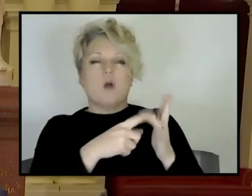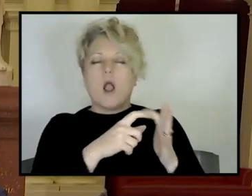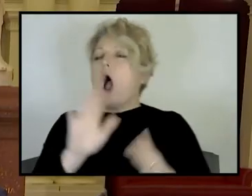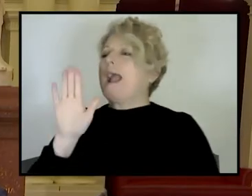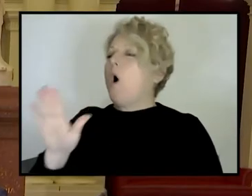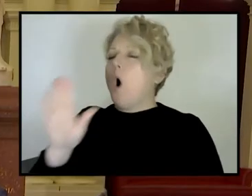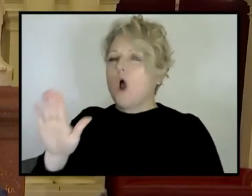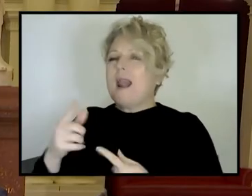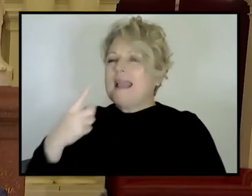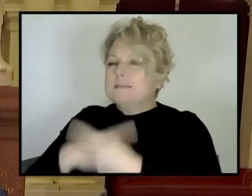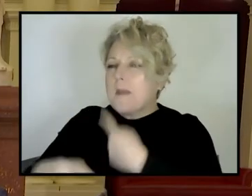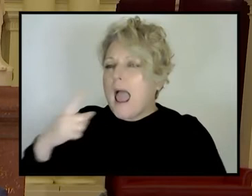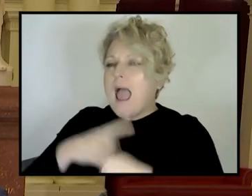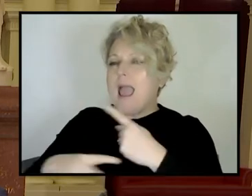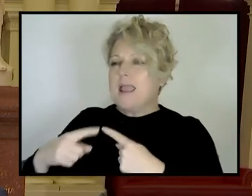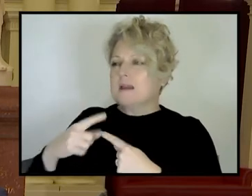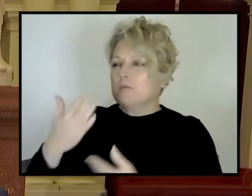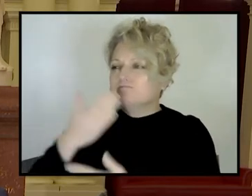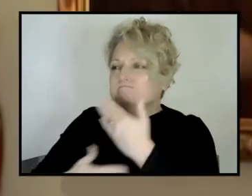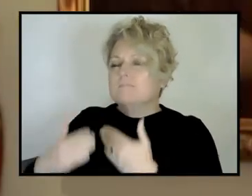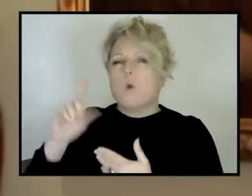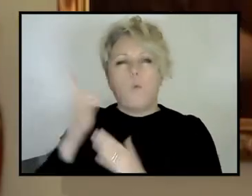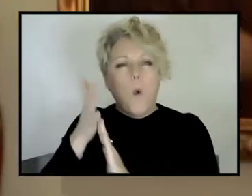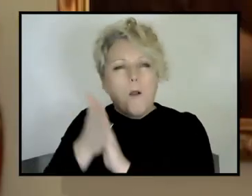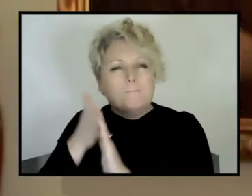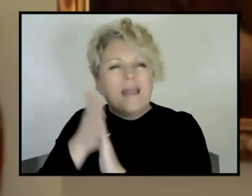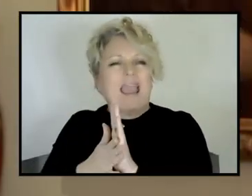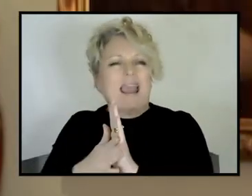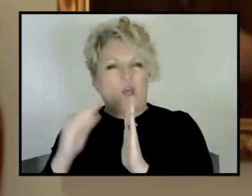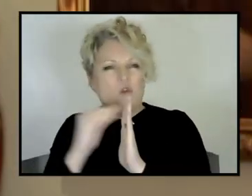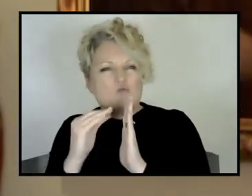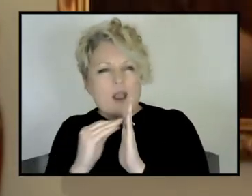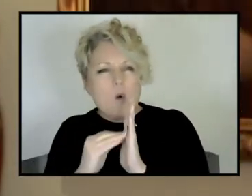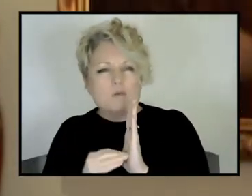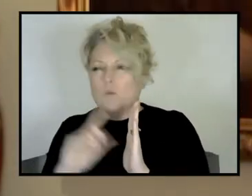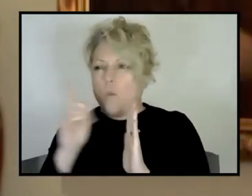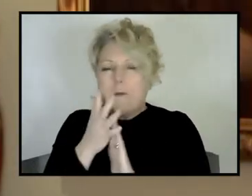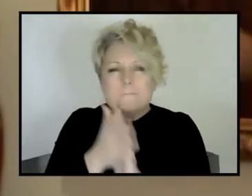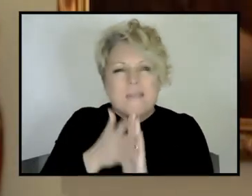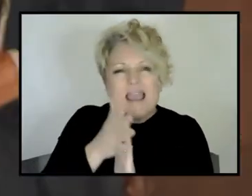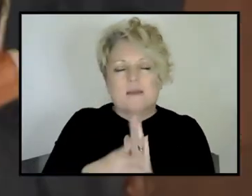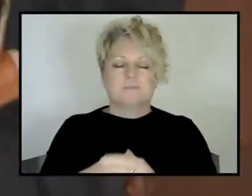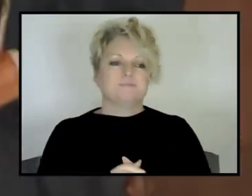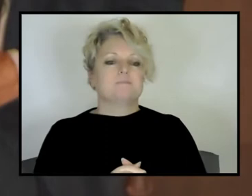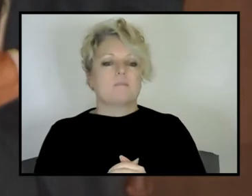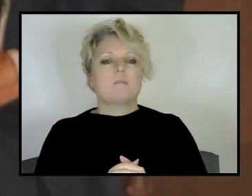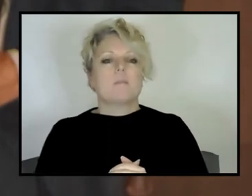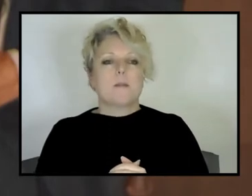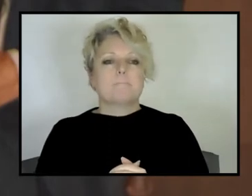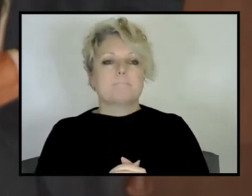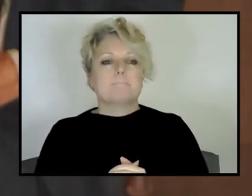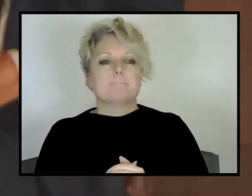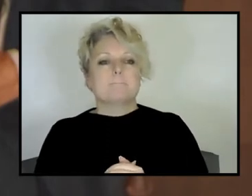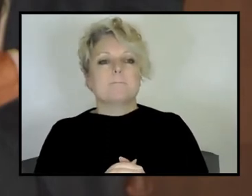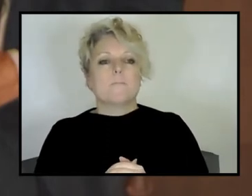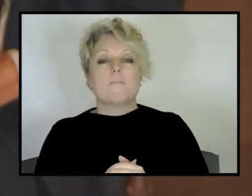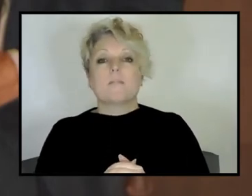us. What exactly is the Precambrian record? Okay, so that's. And how does this, how do plate tectonics be in there? So, so the, so the oldest oceans